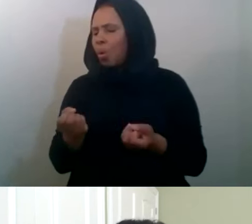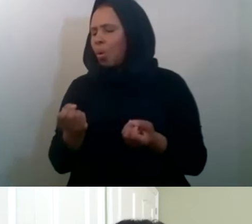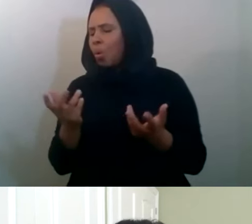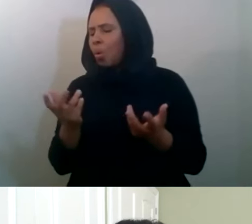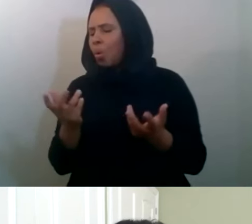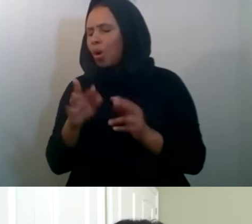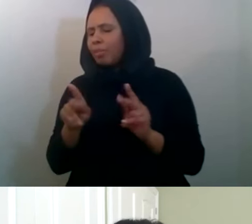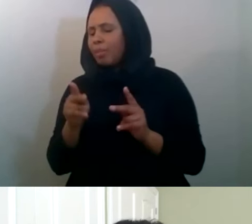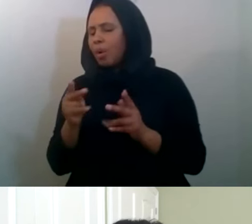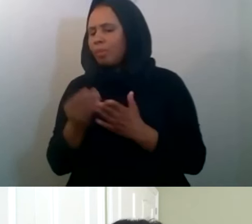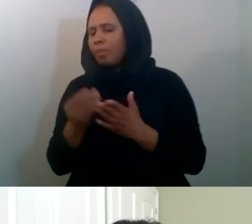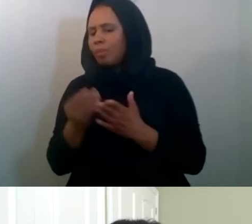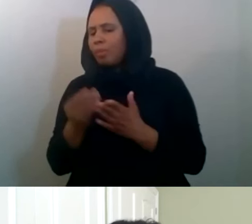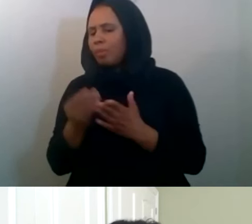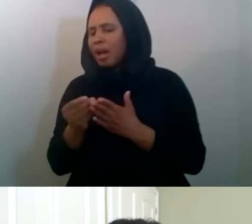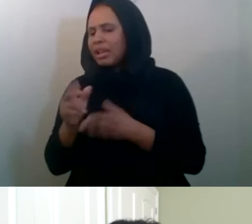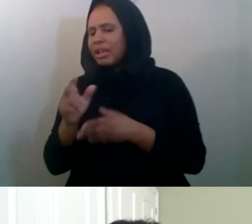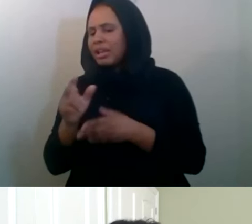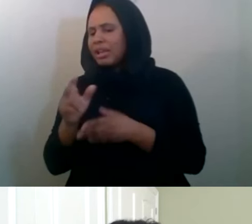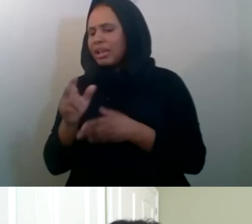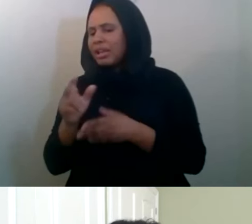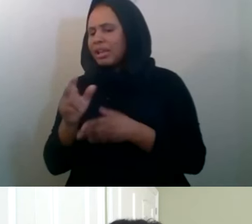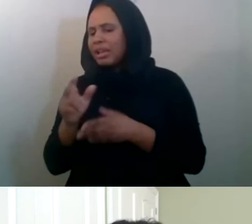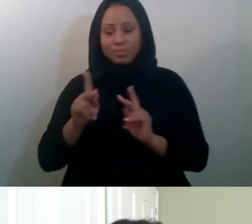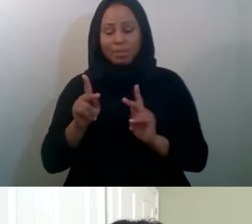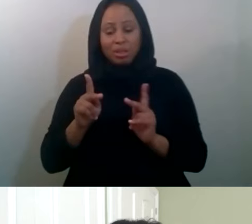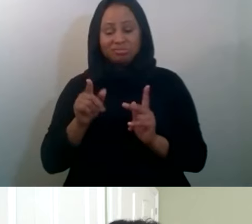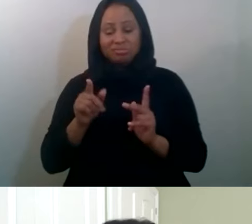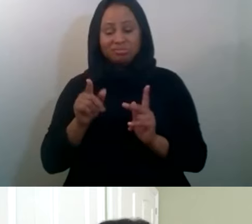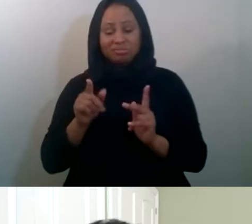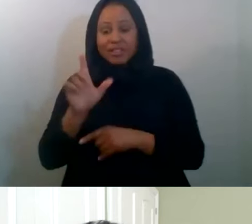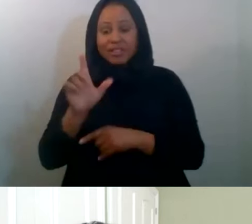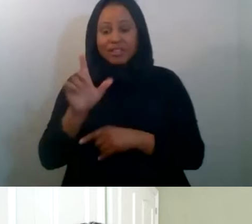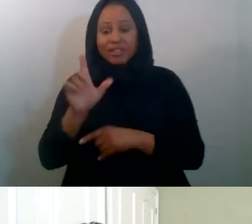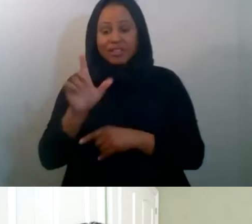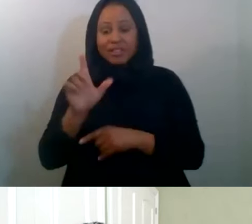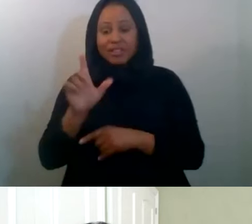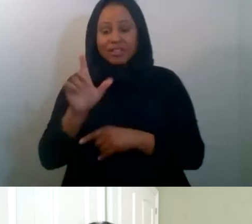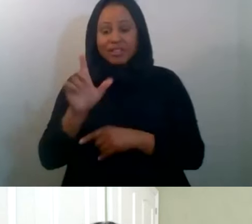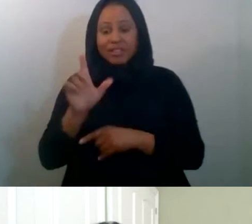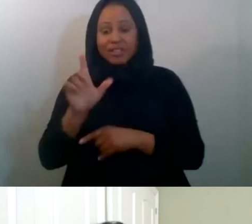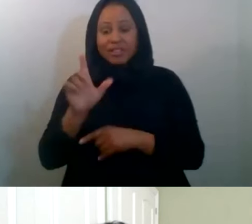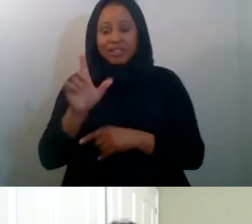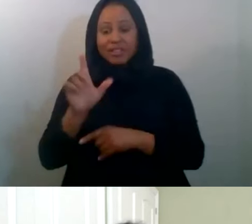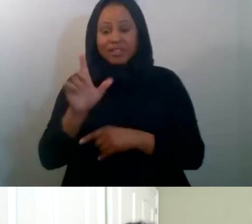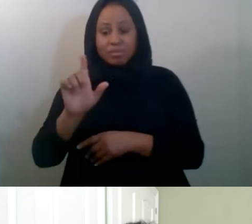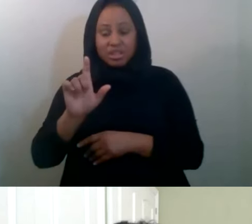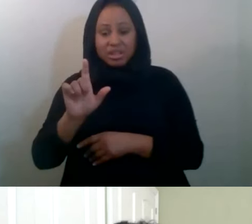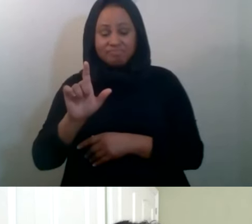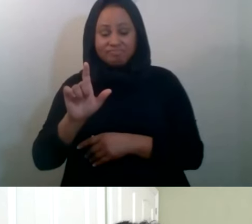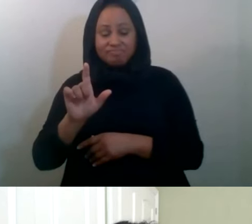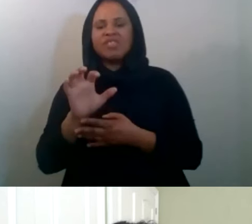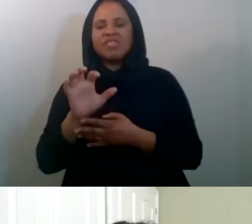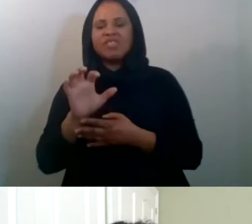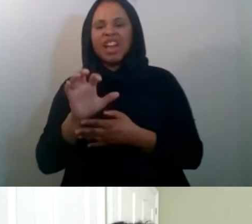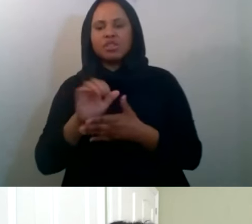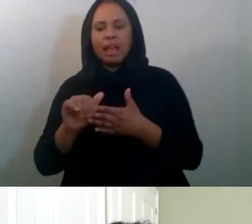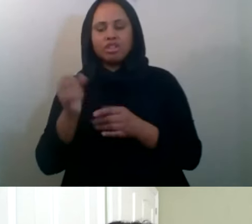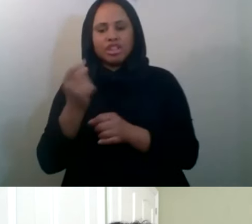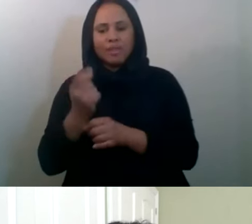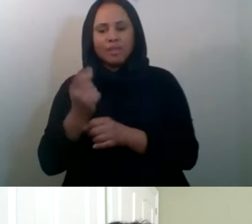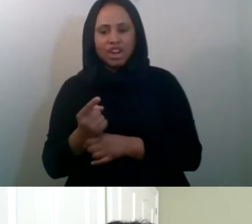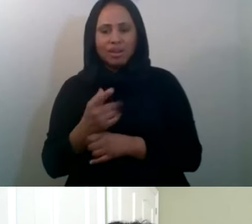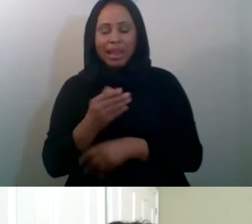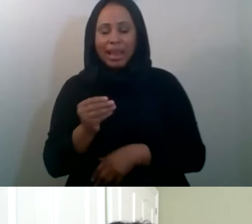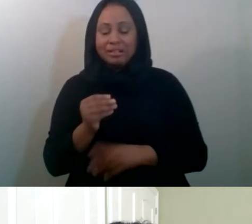tradition were Muslims giving about $500, uh, on average a year. Uh, and so again, not realizing that generosity, uh, and how